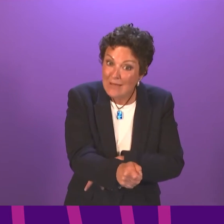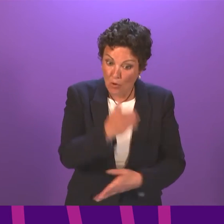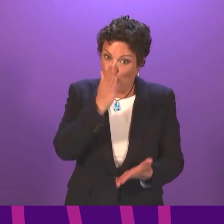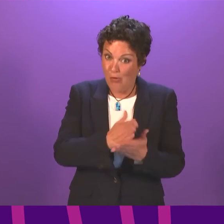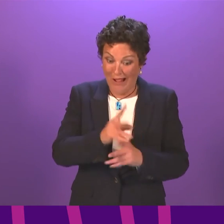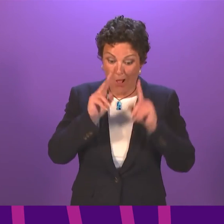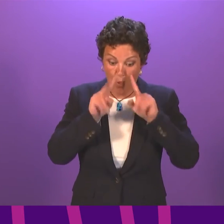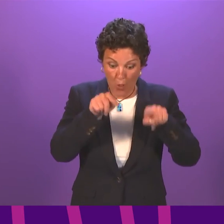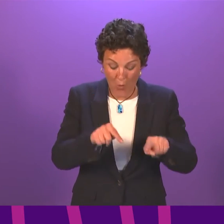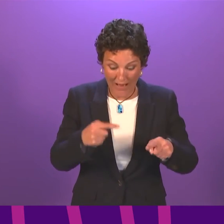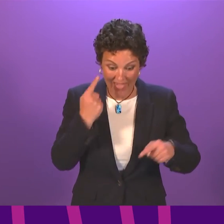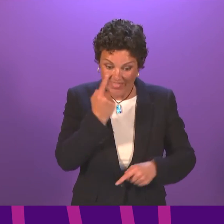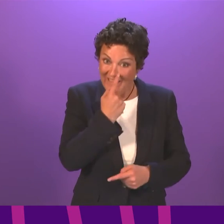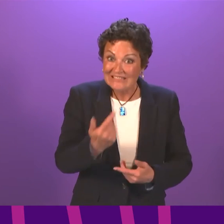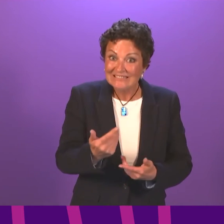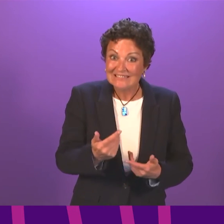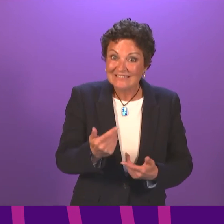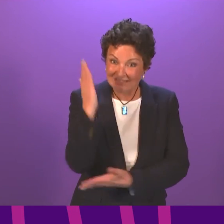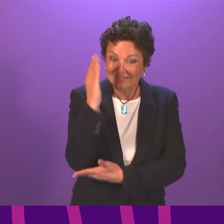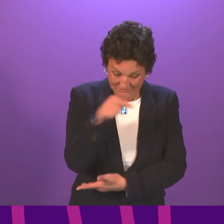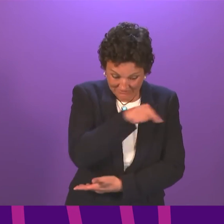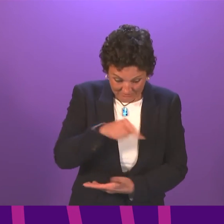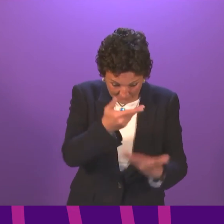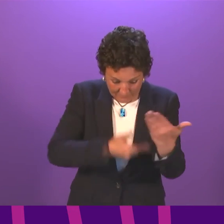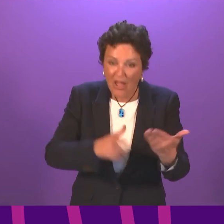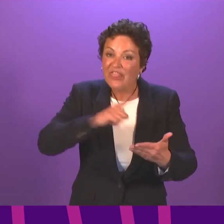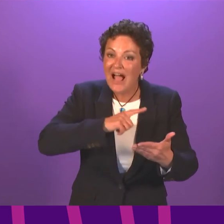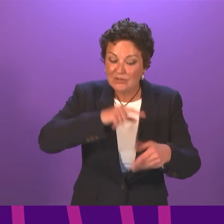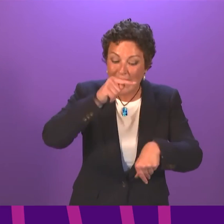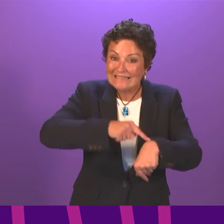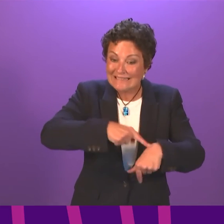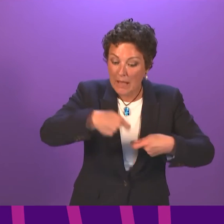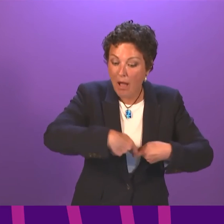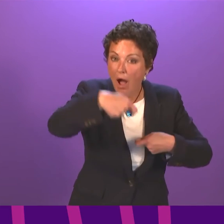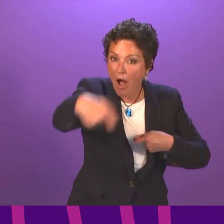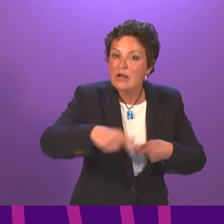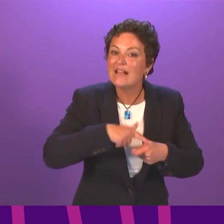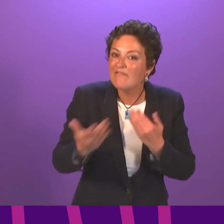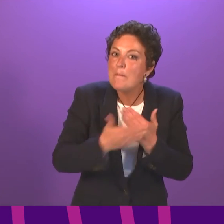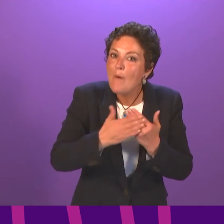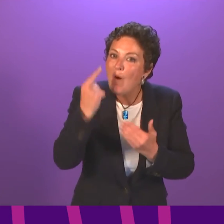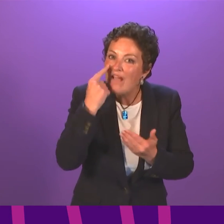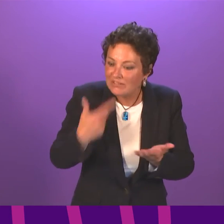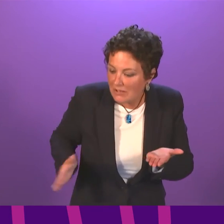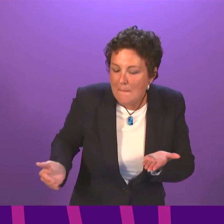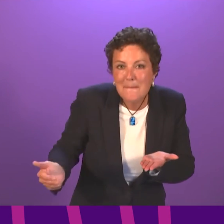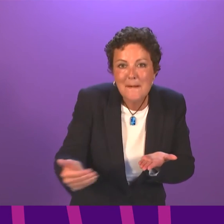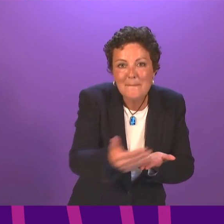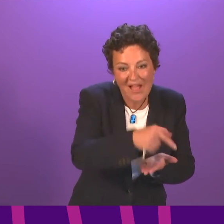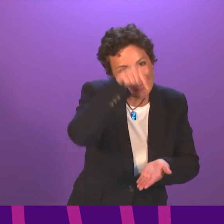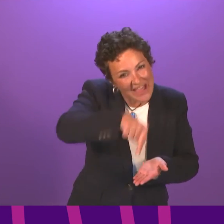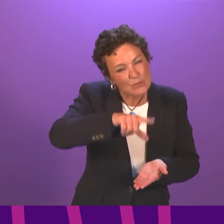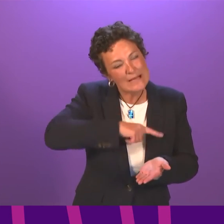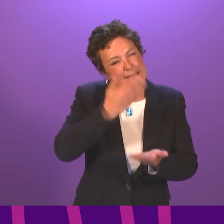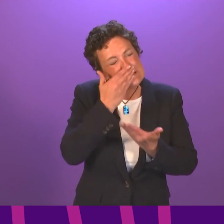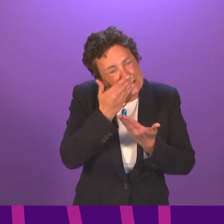is there. That is why extending the timescale for evidence to be accumulated and submitted is seen to be a fairer